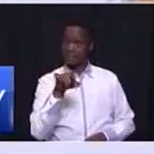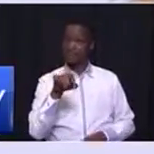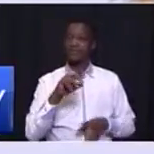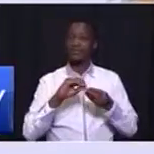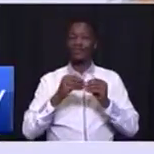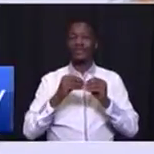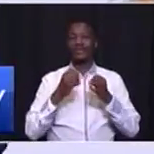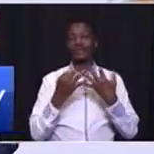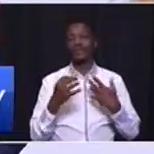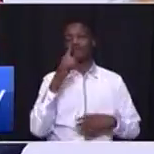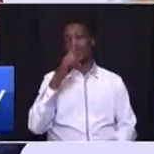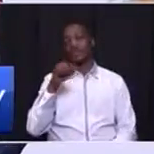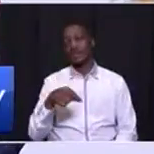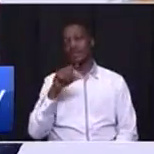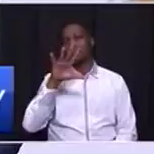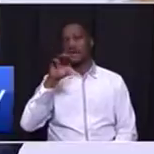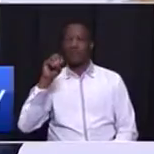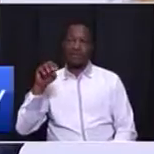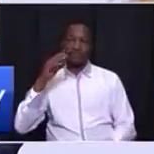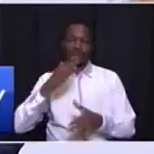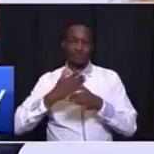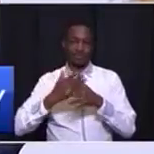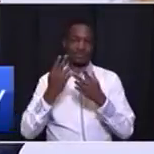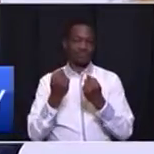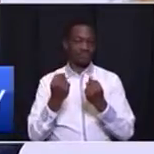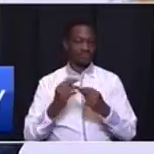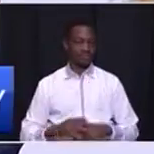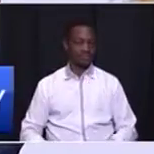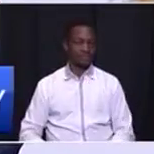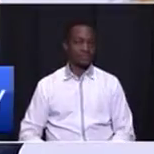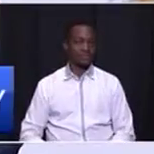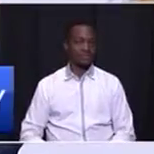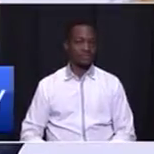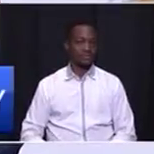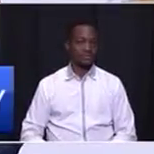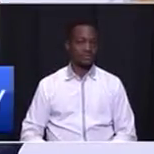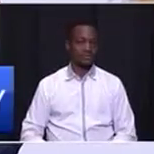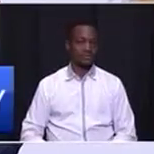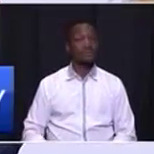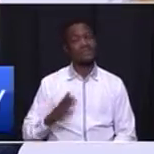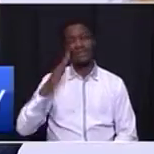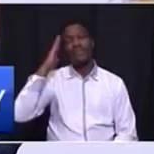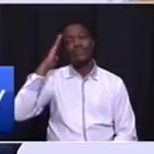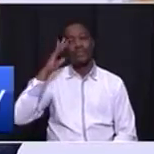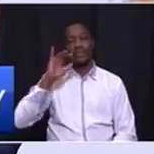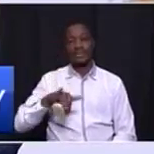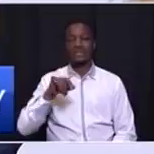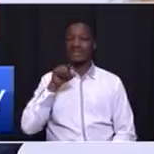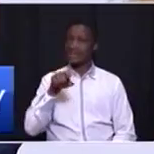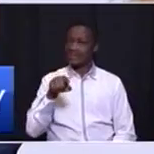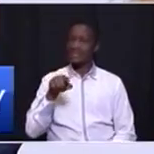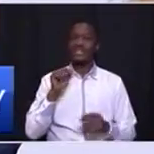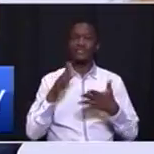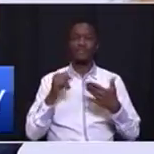creating 1,500 jobs. Madam Speaker, we know that this is for the production